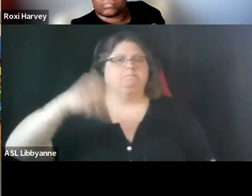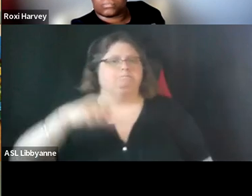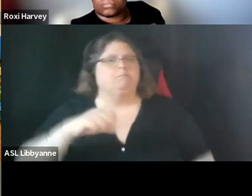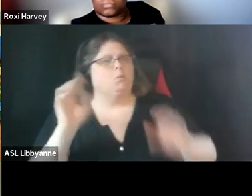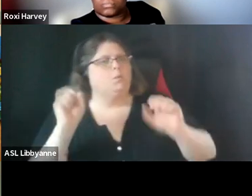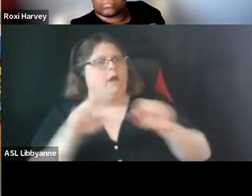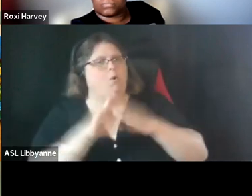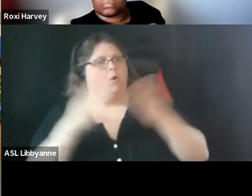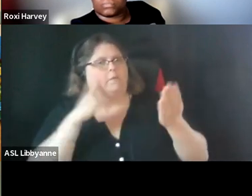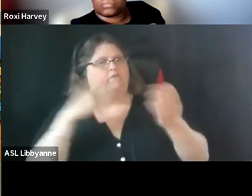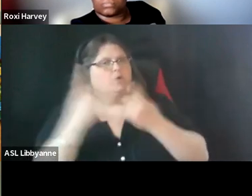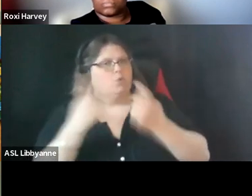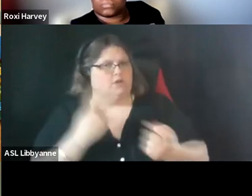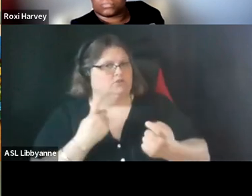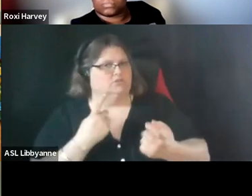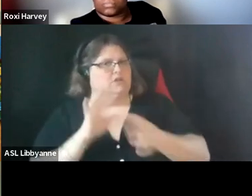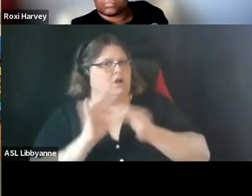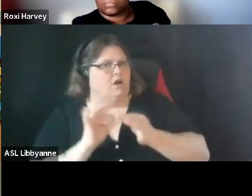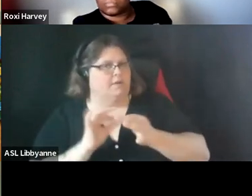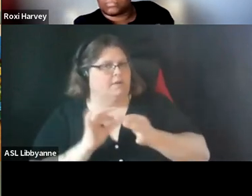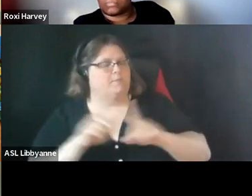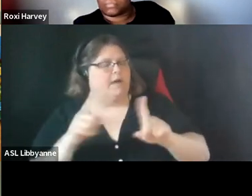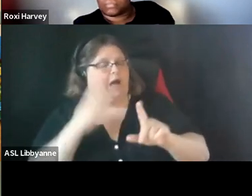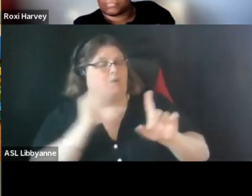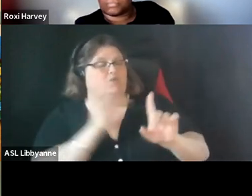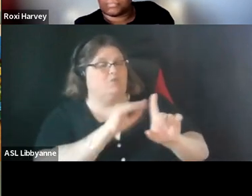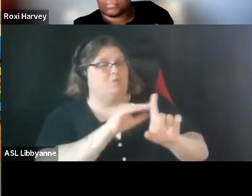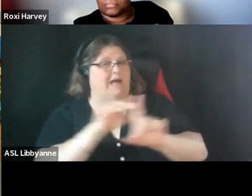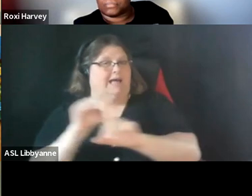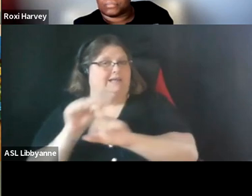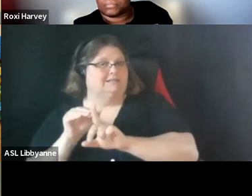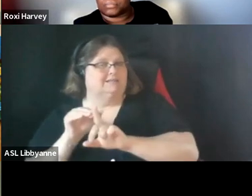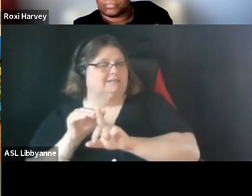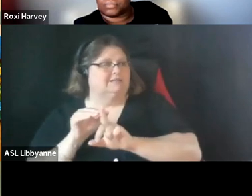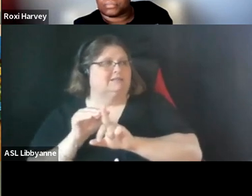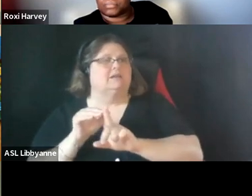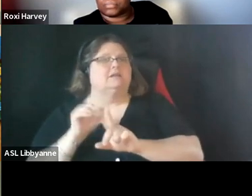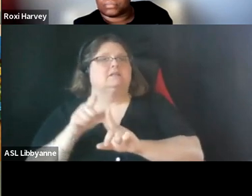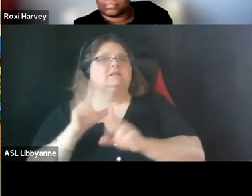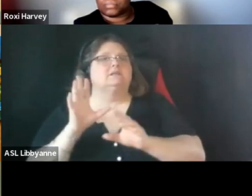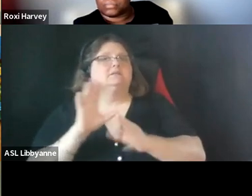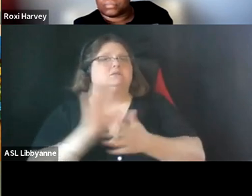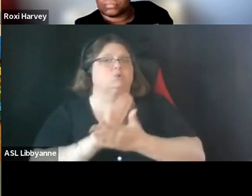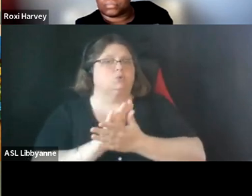and and and comments but i want to remind folks that it is the school committee that votes on the